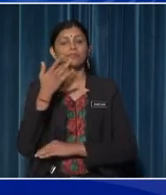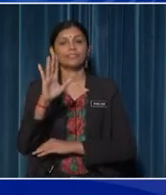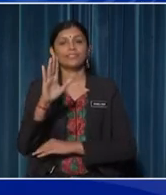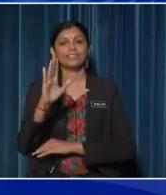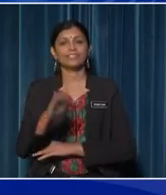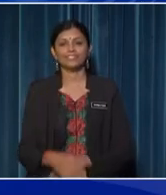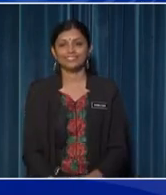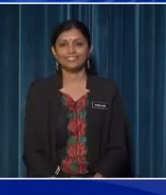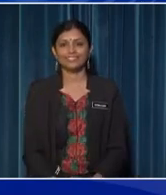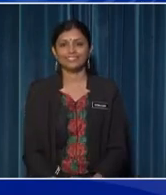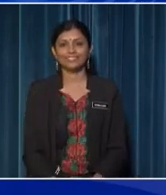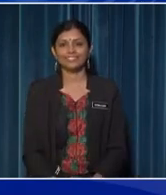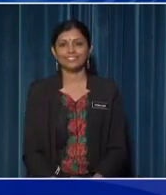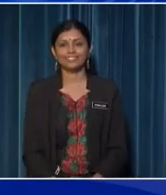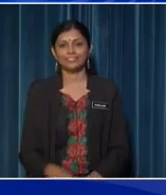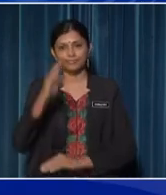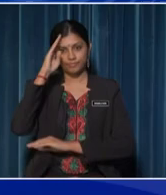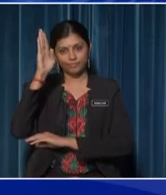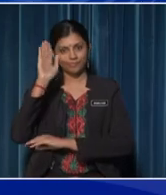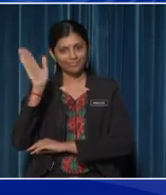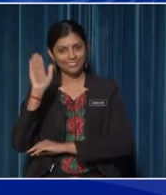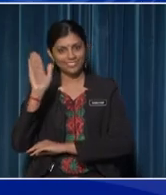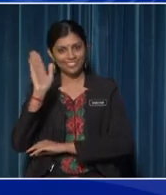future observing activity! Goodbye!